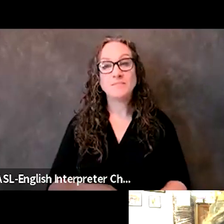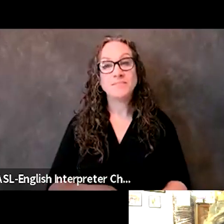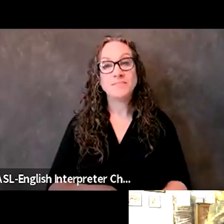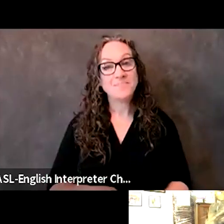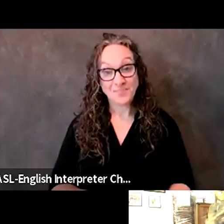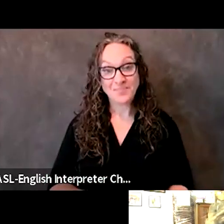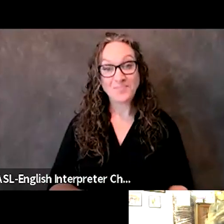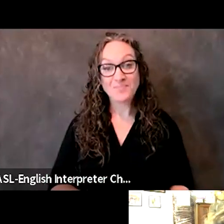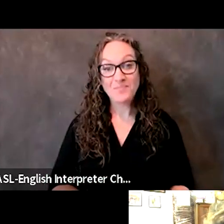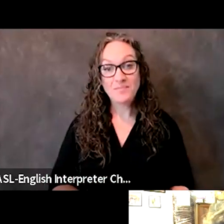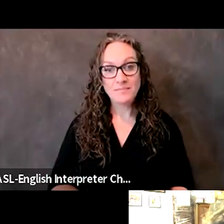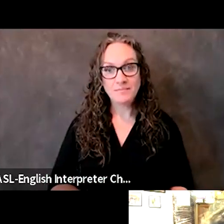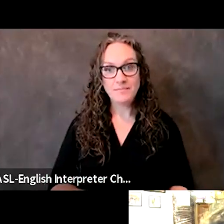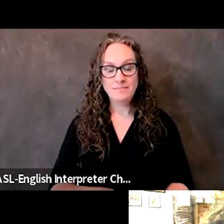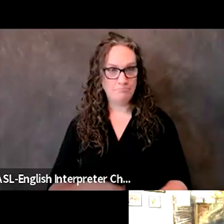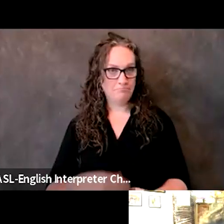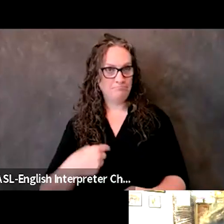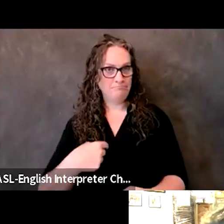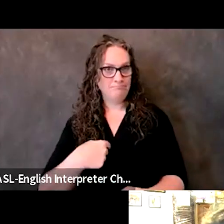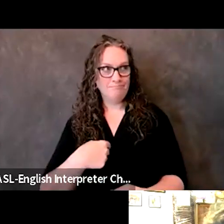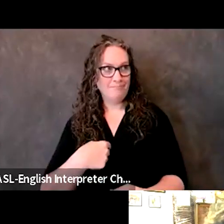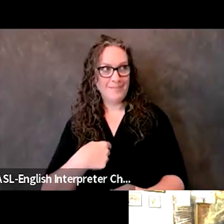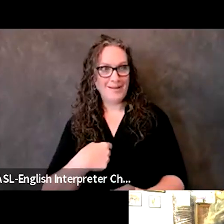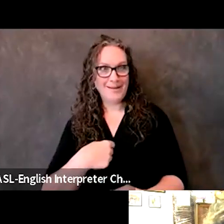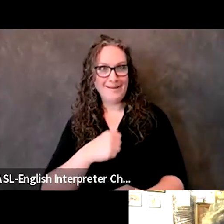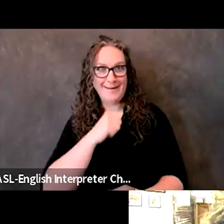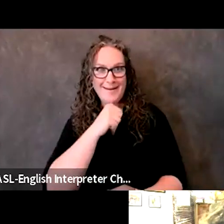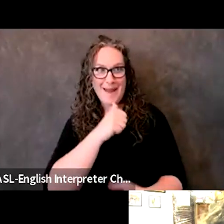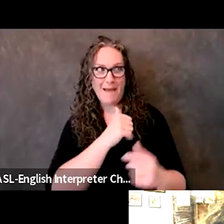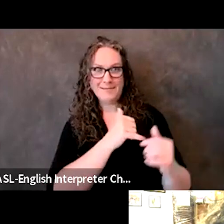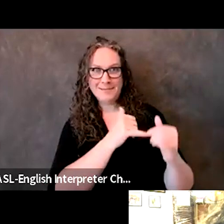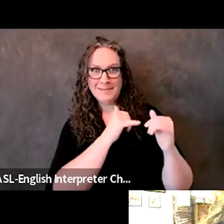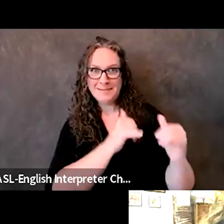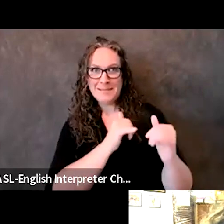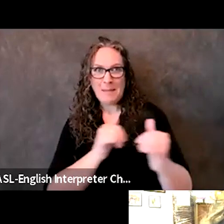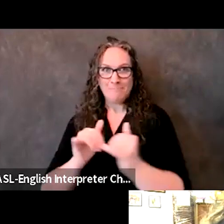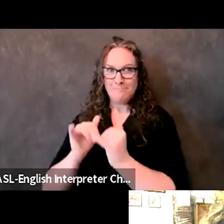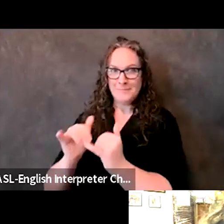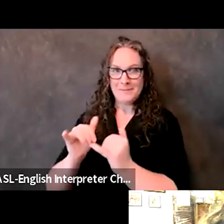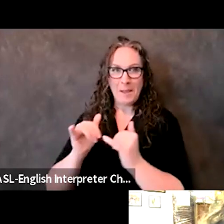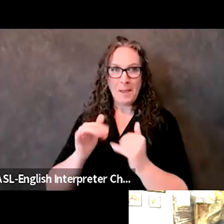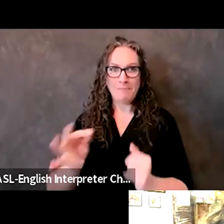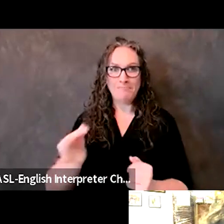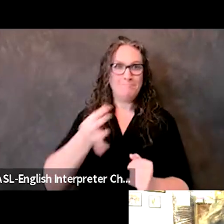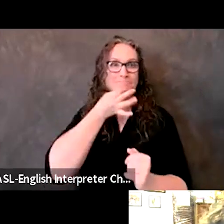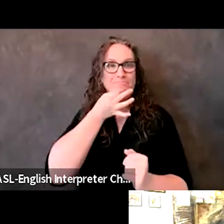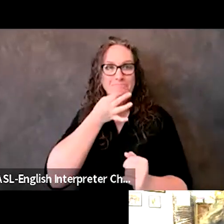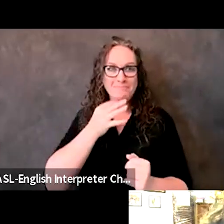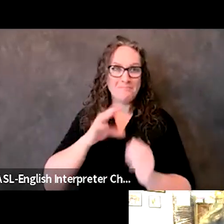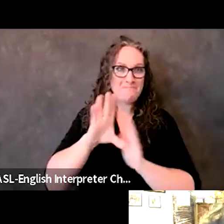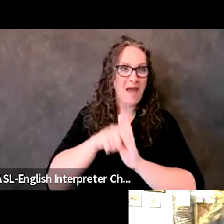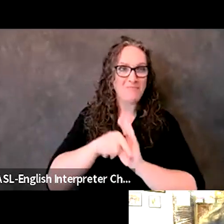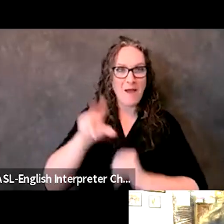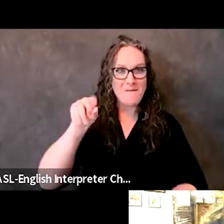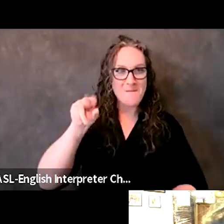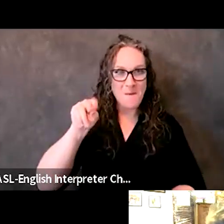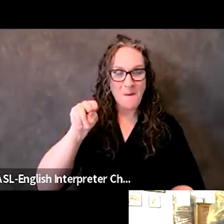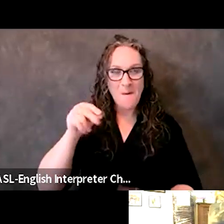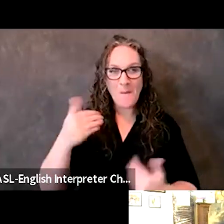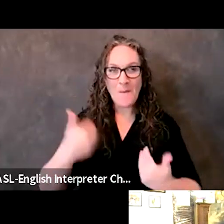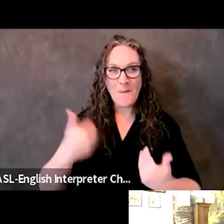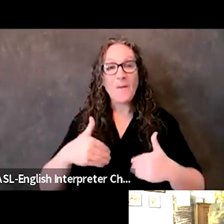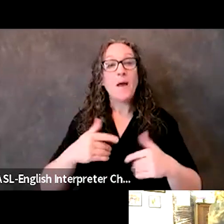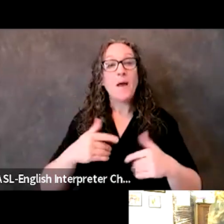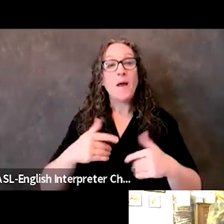incredible level of expertise of my two amazing colleagues. But I come to you with lived